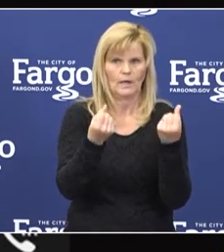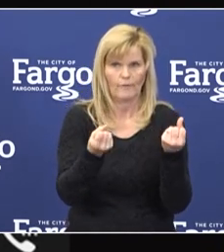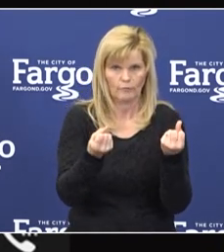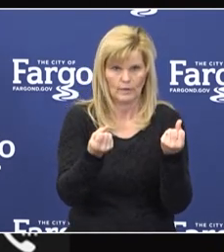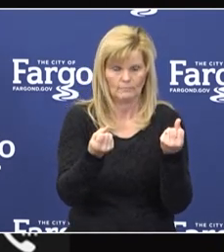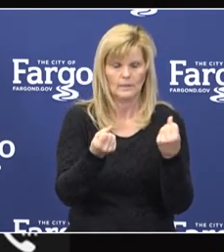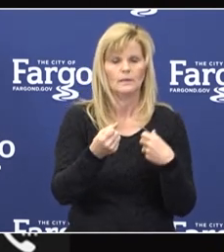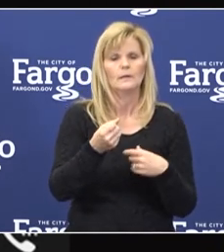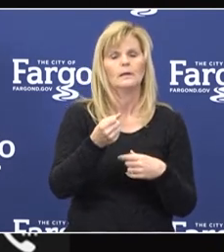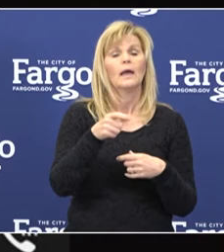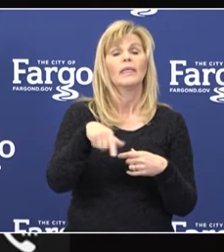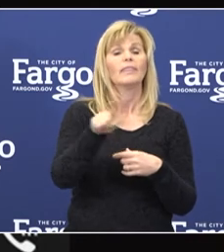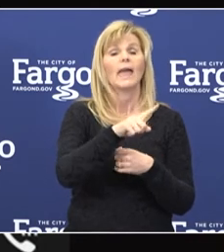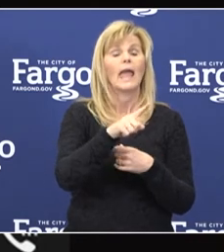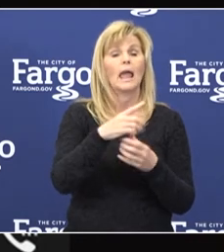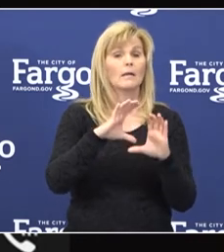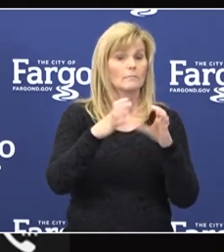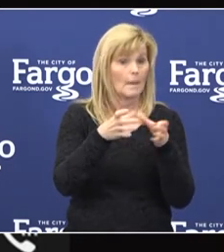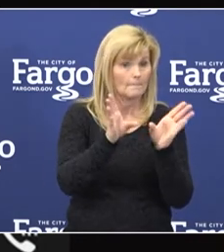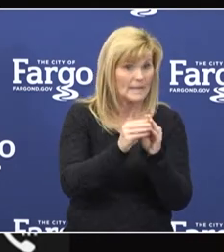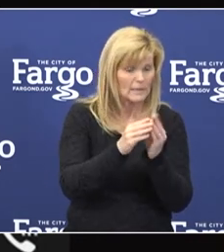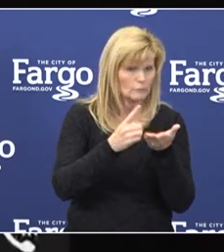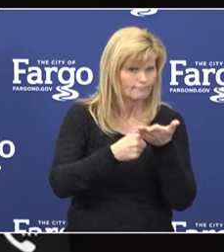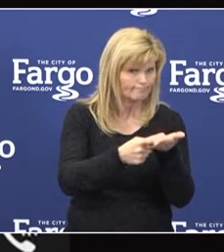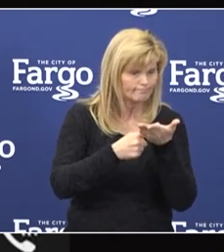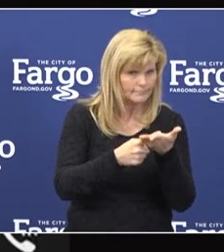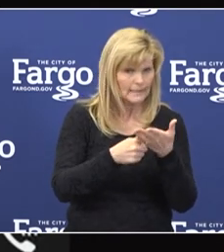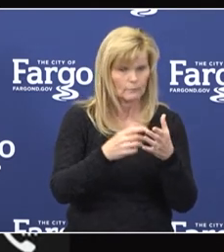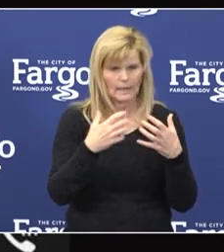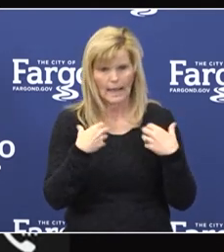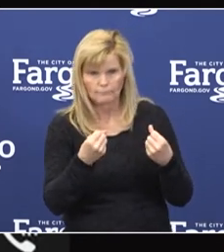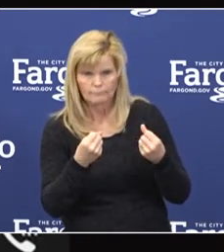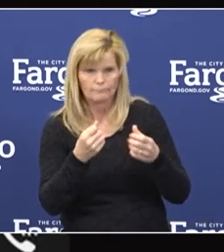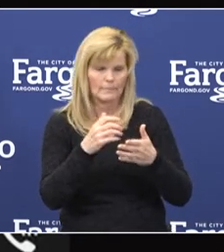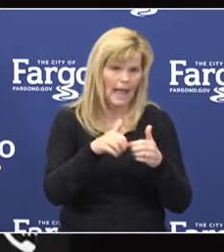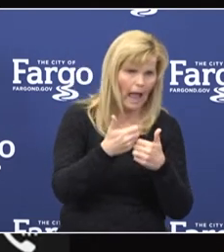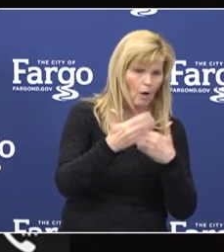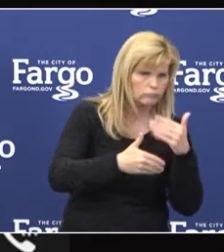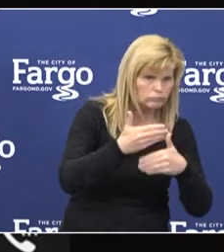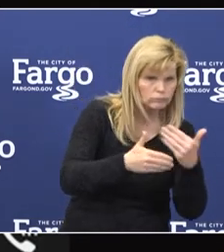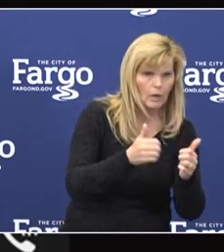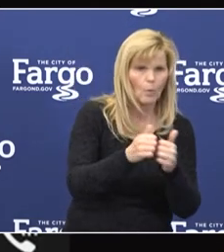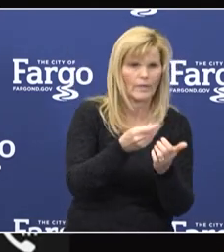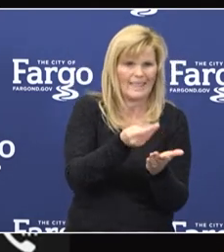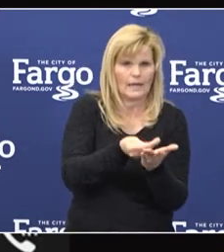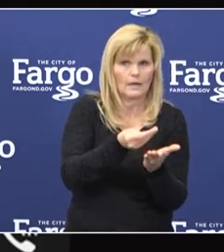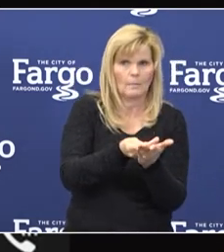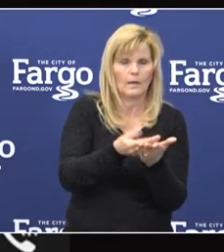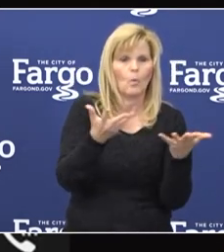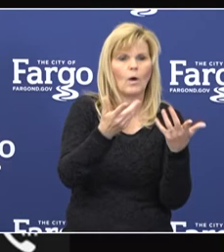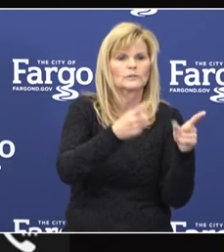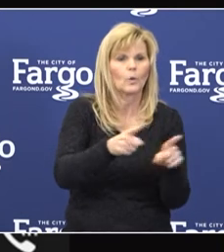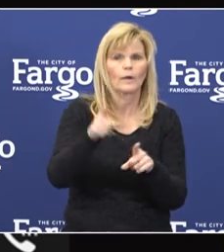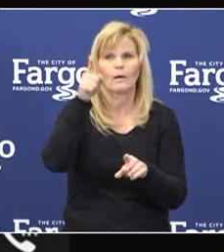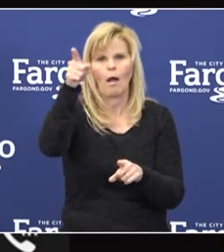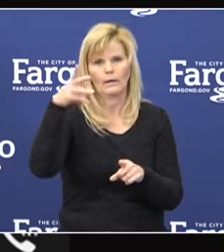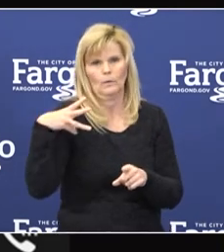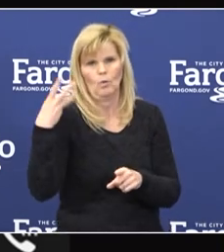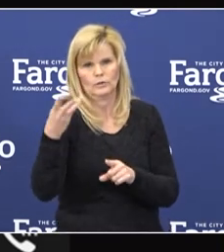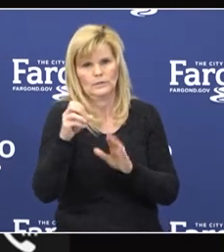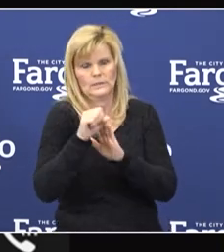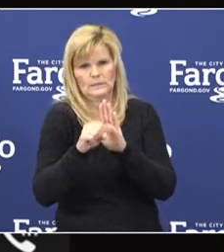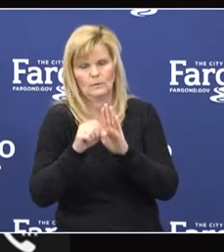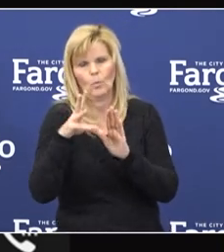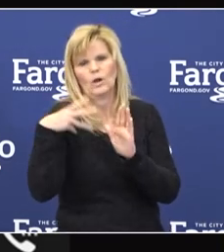questions and giving us some feedback and some updates on what's going on in Washington regarding these